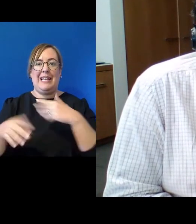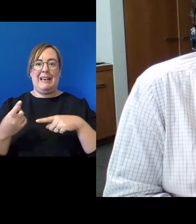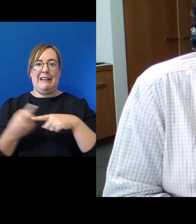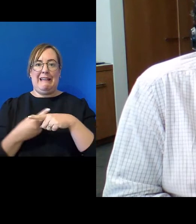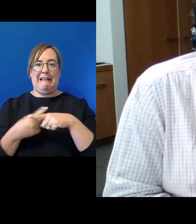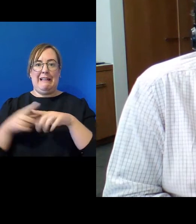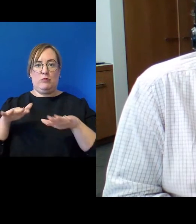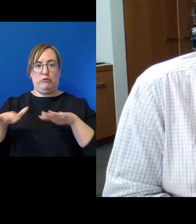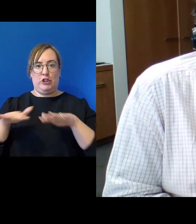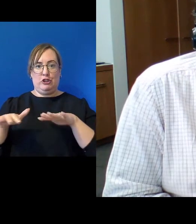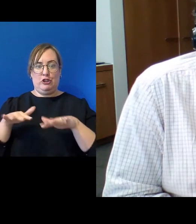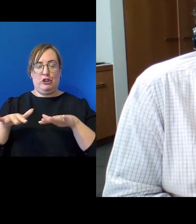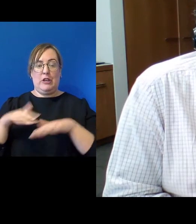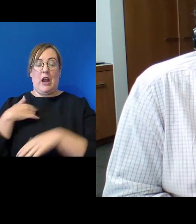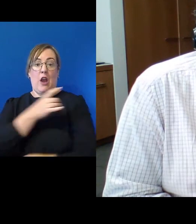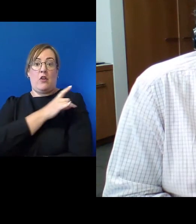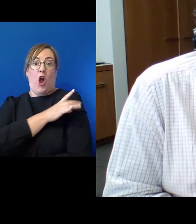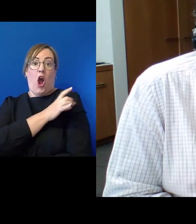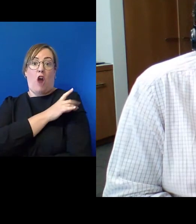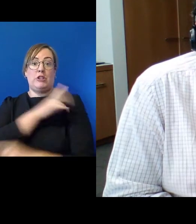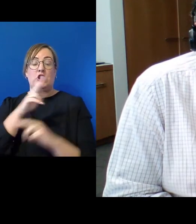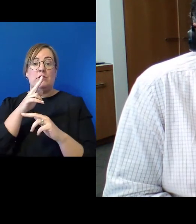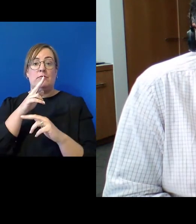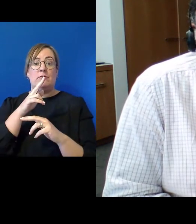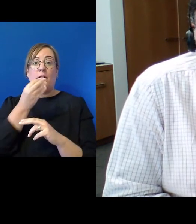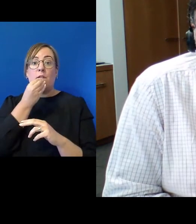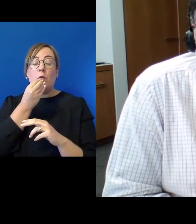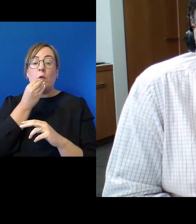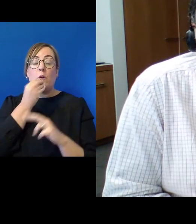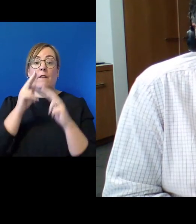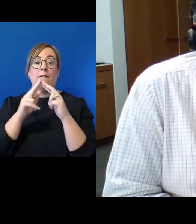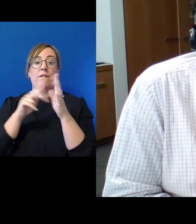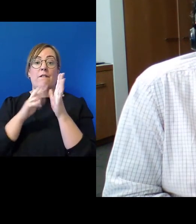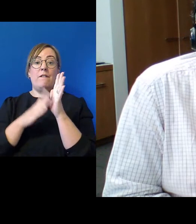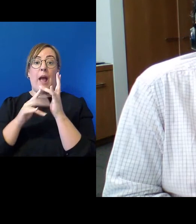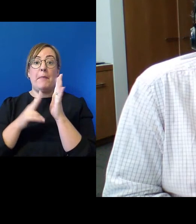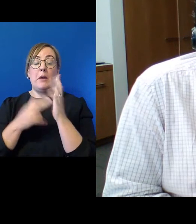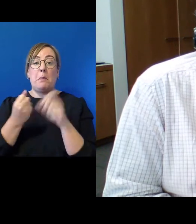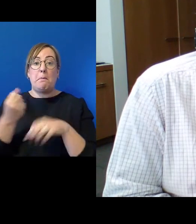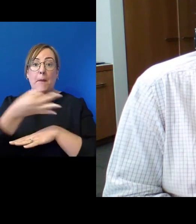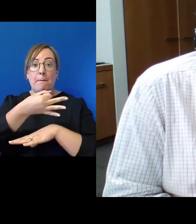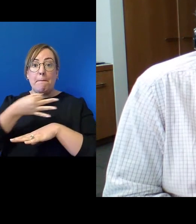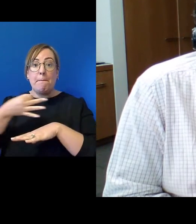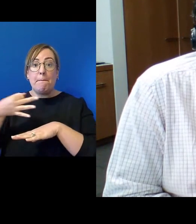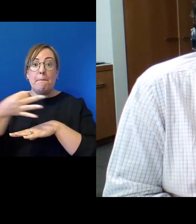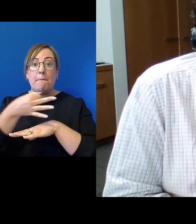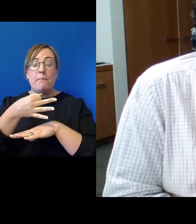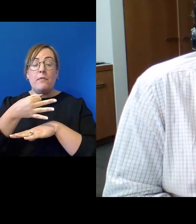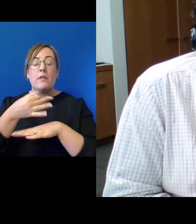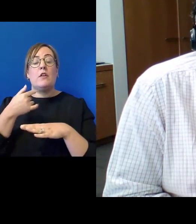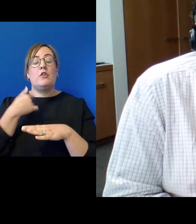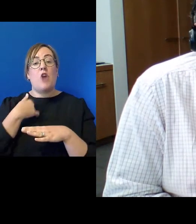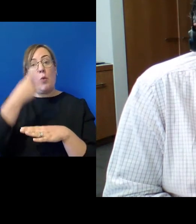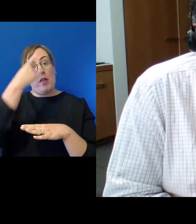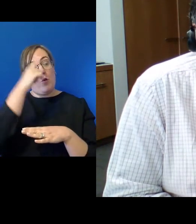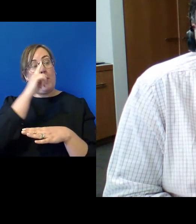the Irish potato famines that meant instead of a steady trickle of settlers